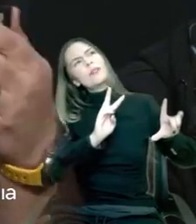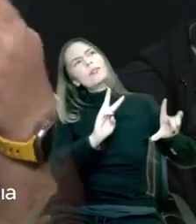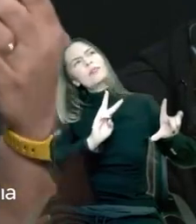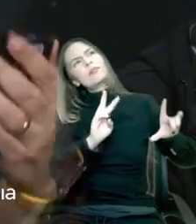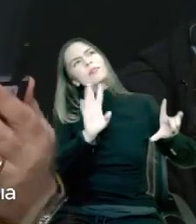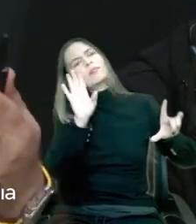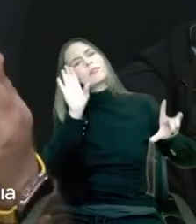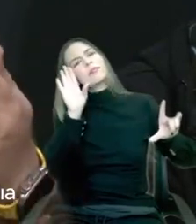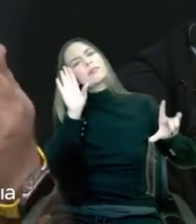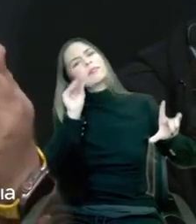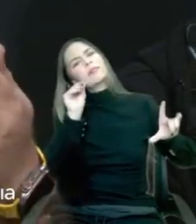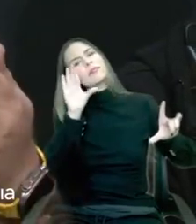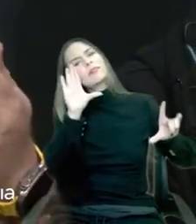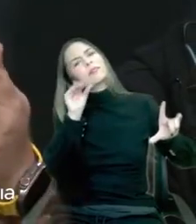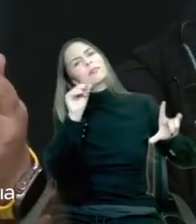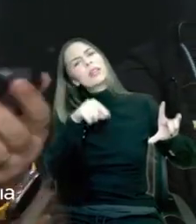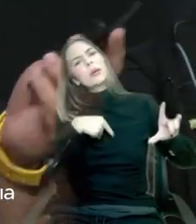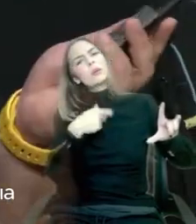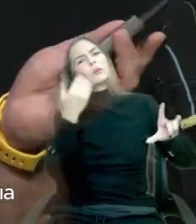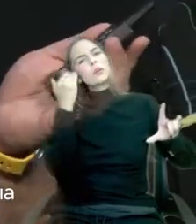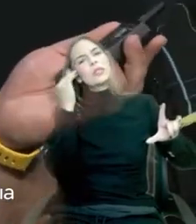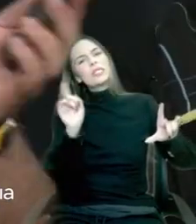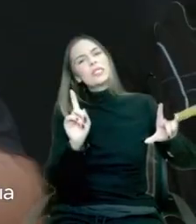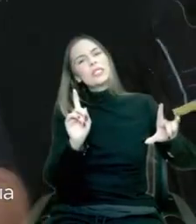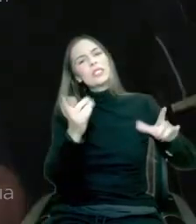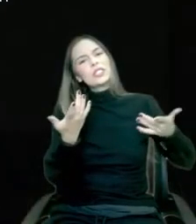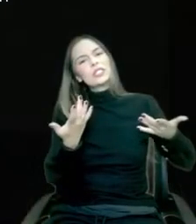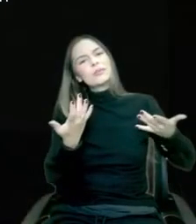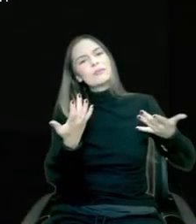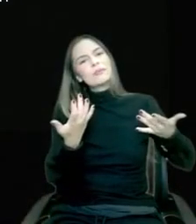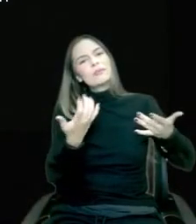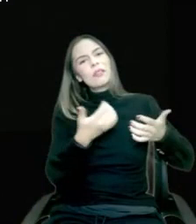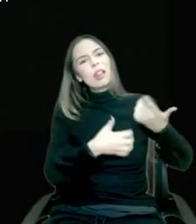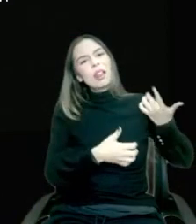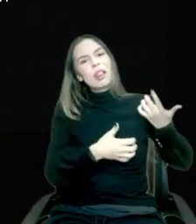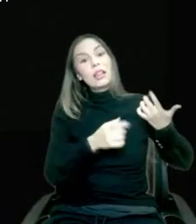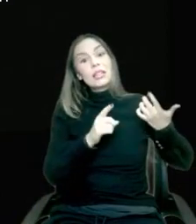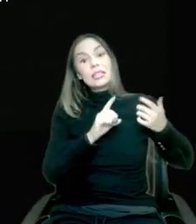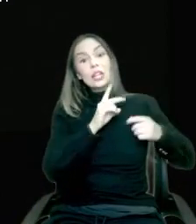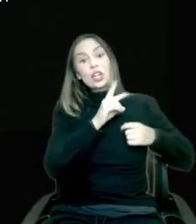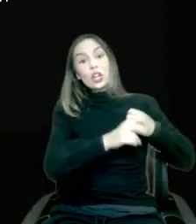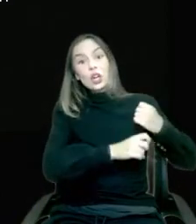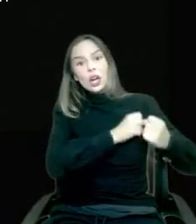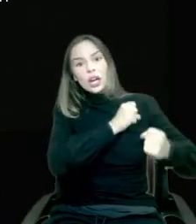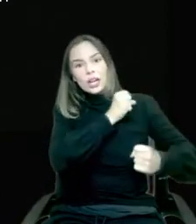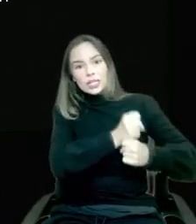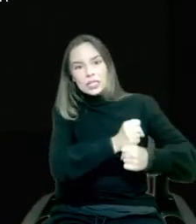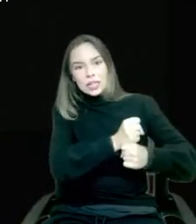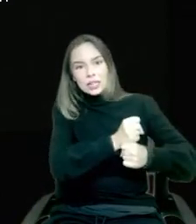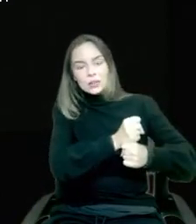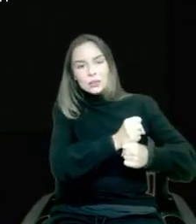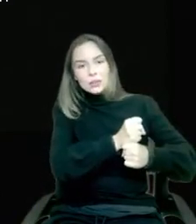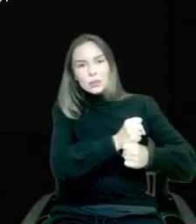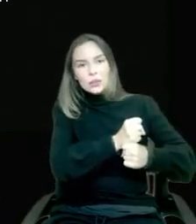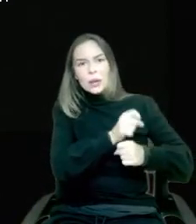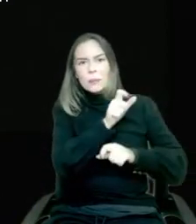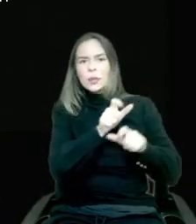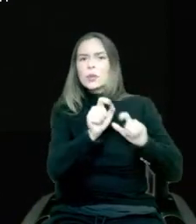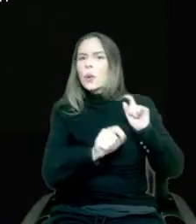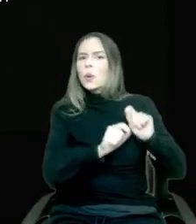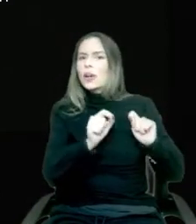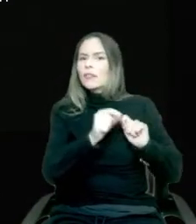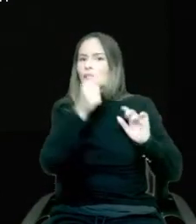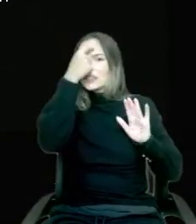I don't get it, right? And if you fast forward two years from that, they're probably saying, what are we doing about AI right now,